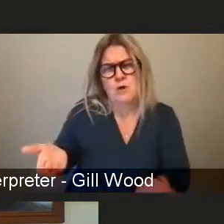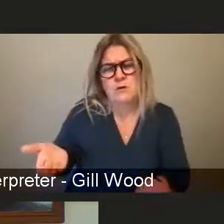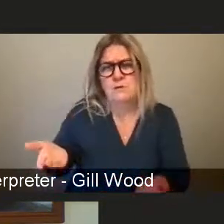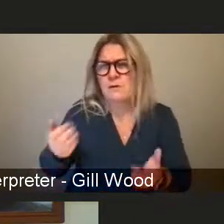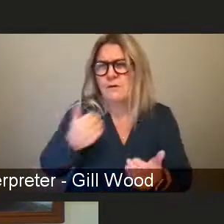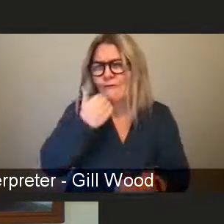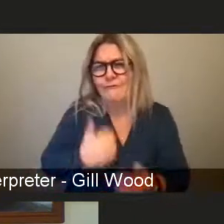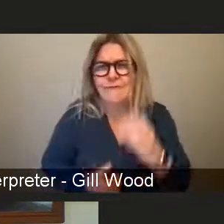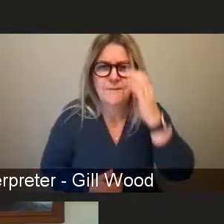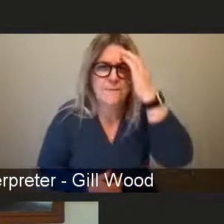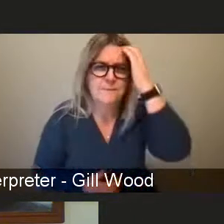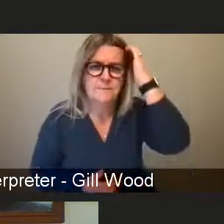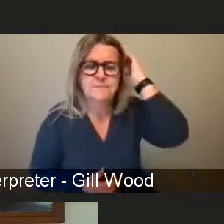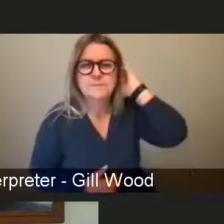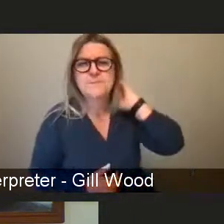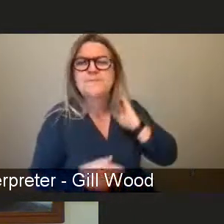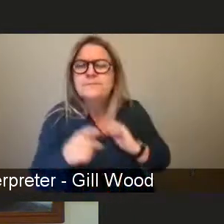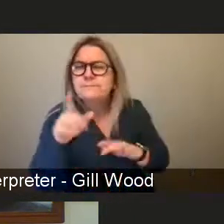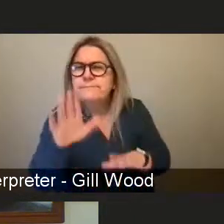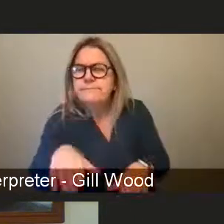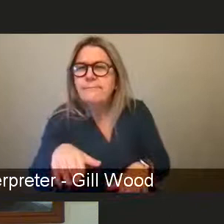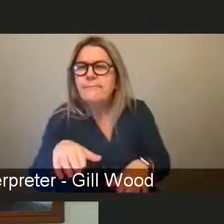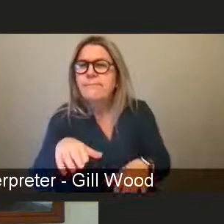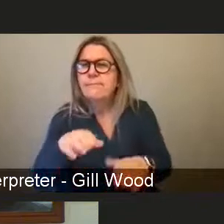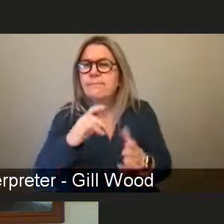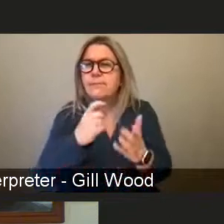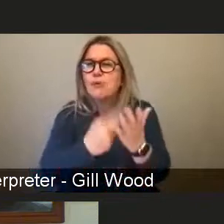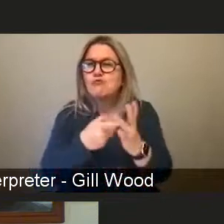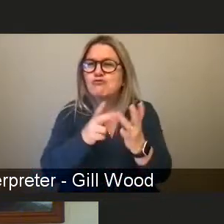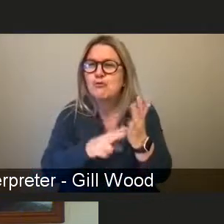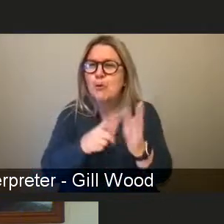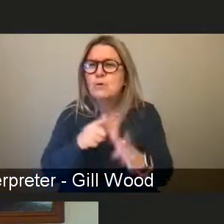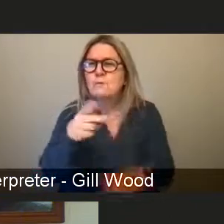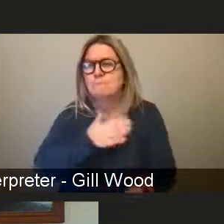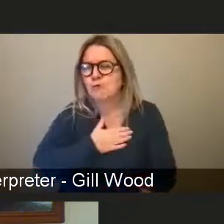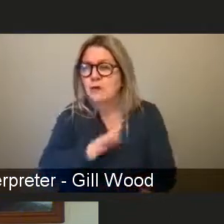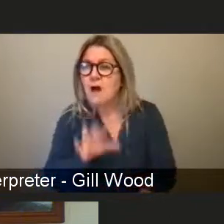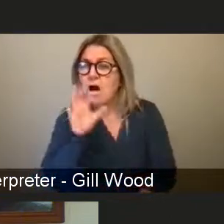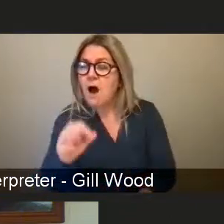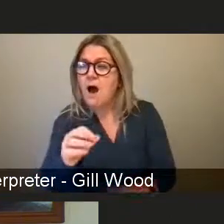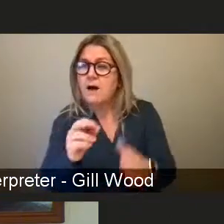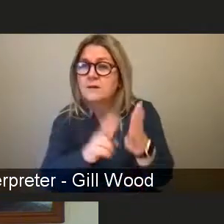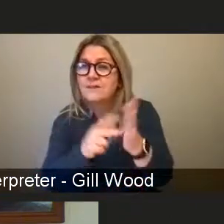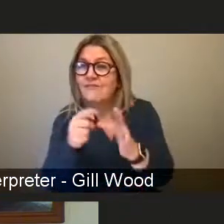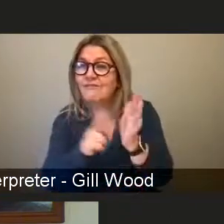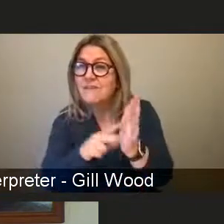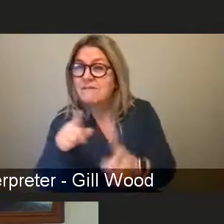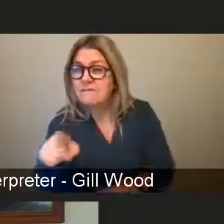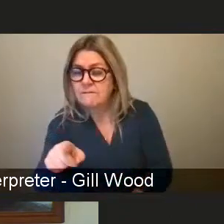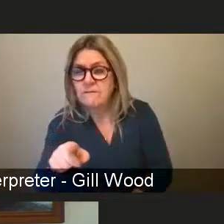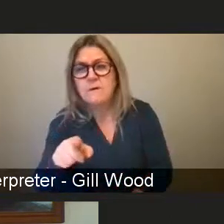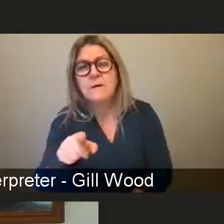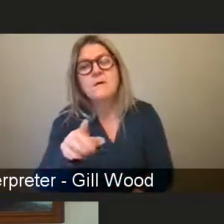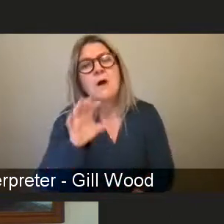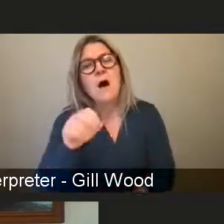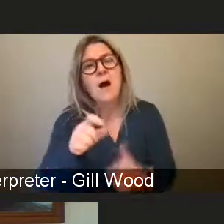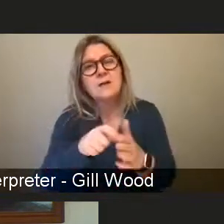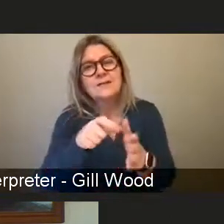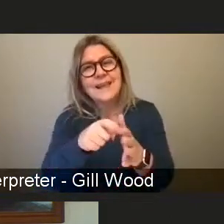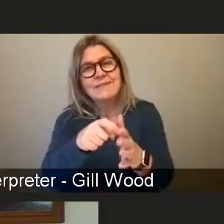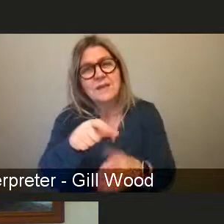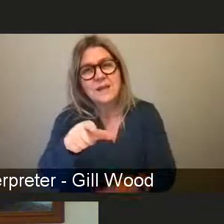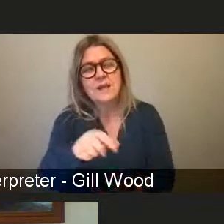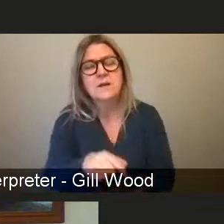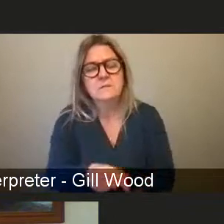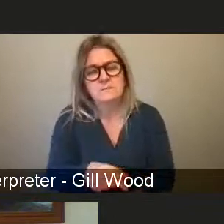stay with you. There's a question in the chat from Viv. She says, do you think that there can be unintended consequences of the current focus